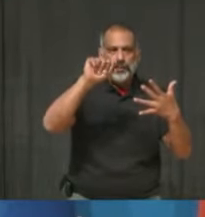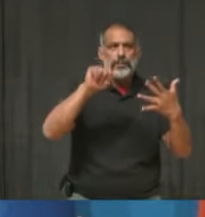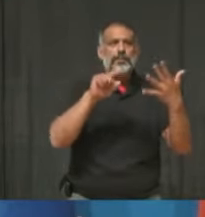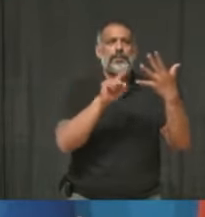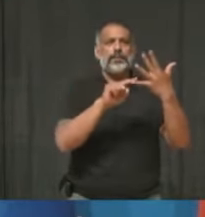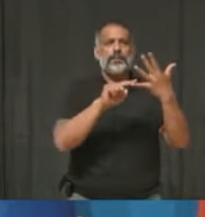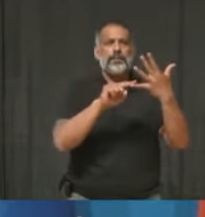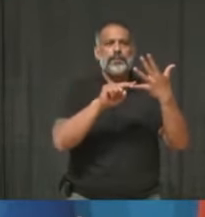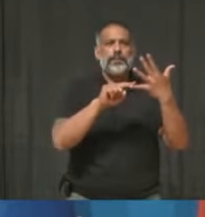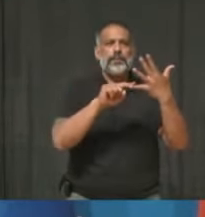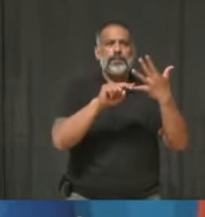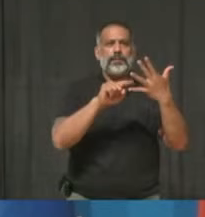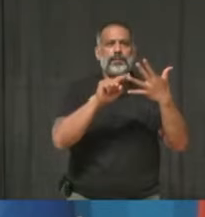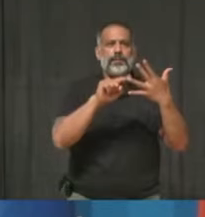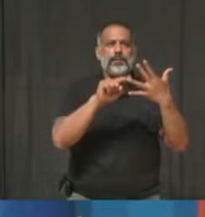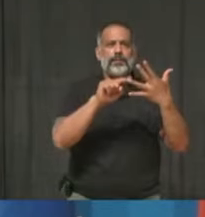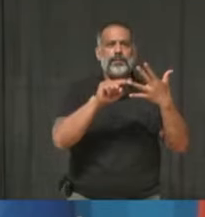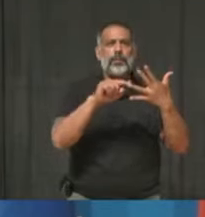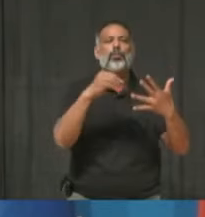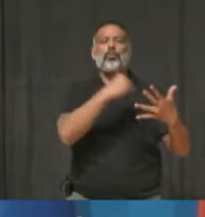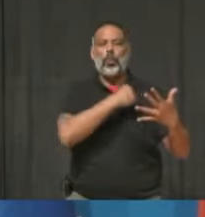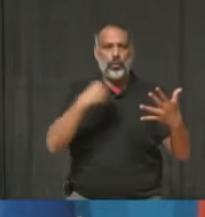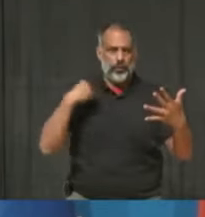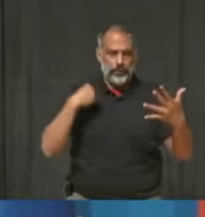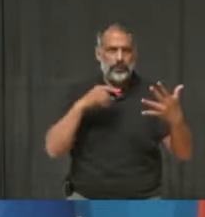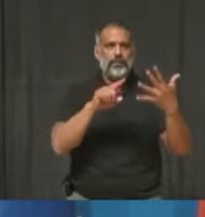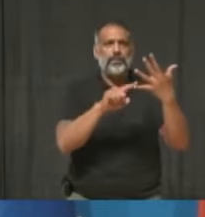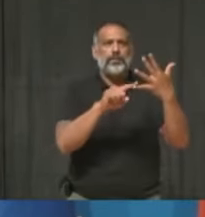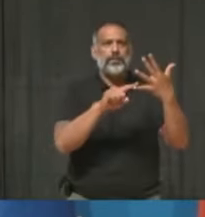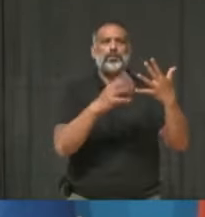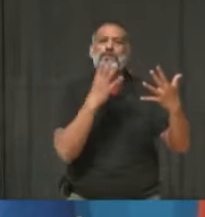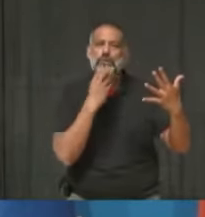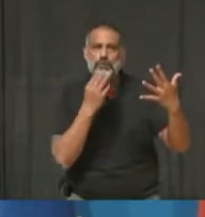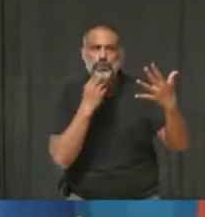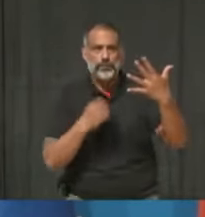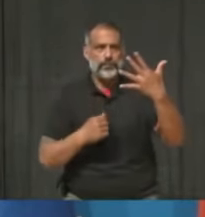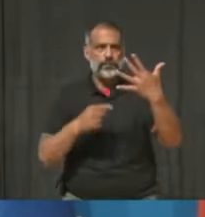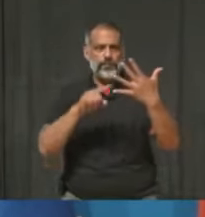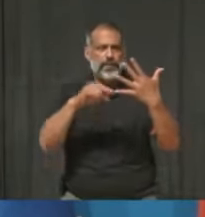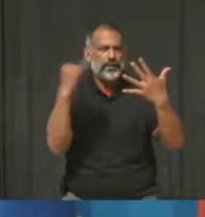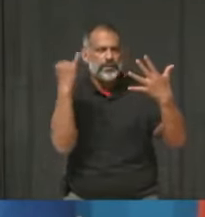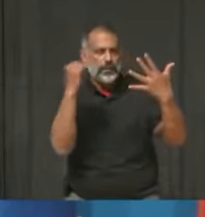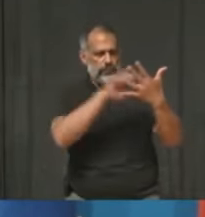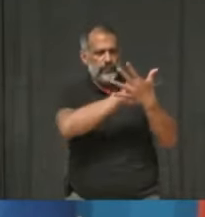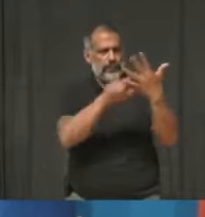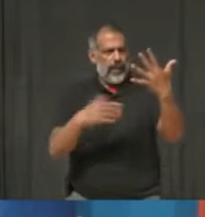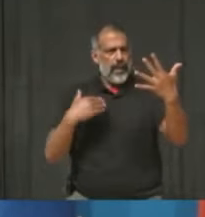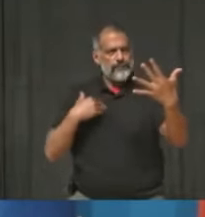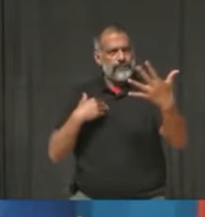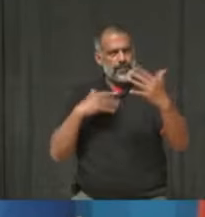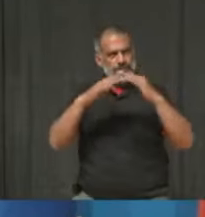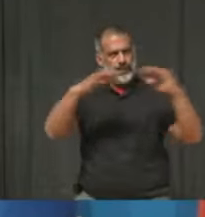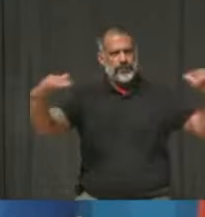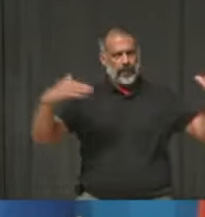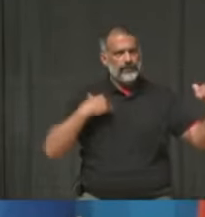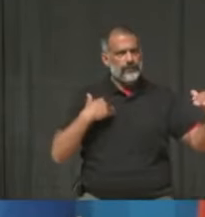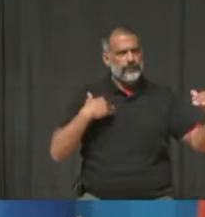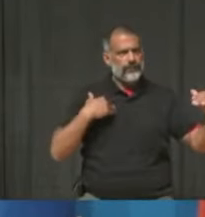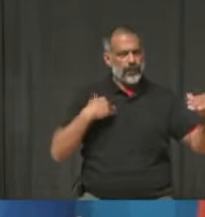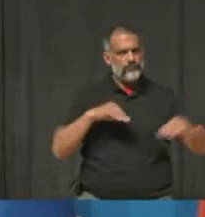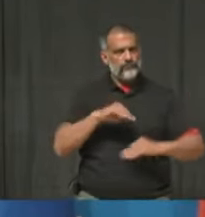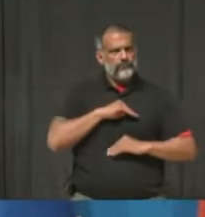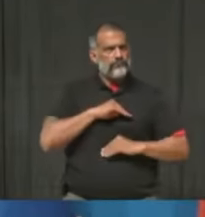Janet is Polish, Daniel is half Jewish, half Italian. I think we have a pretty good cross-section, actually, in